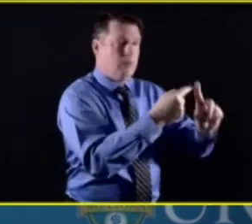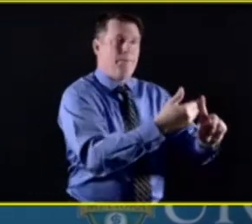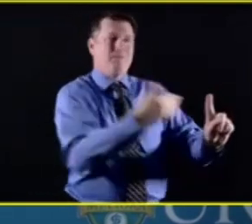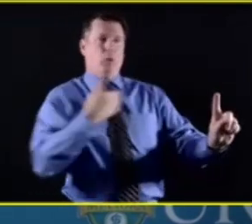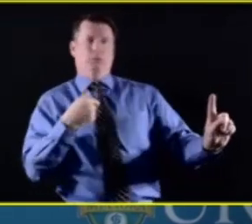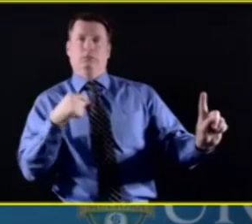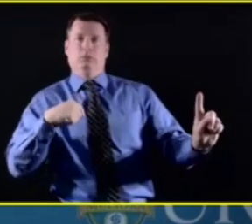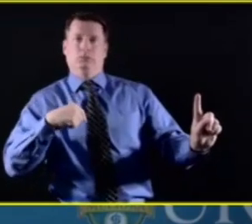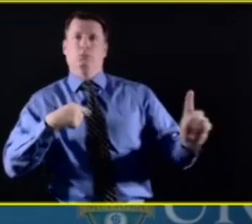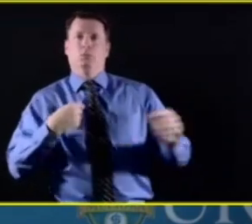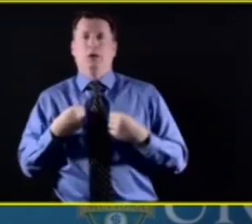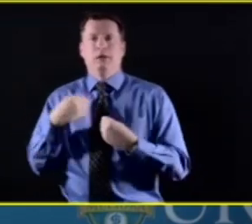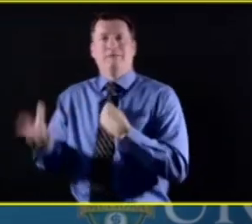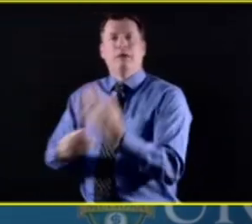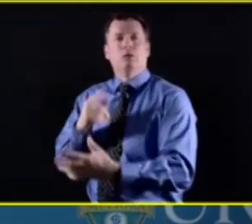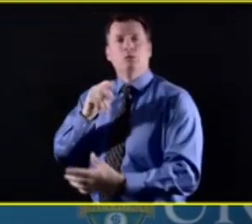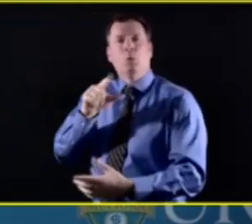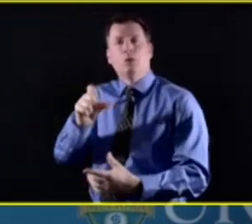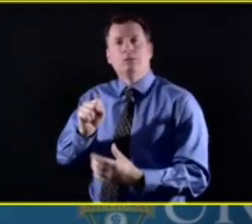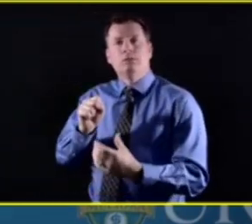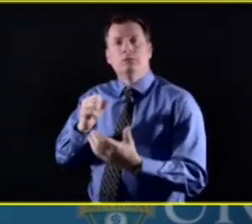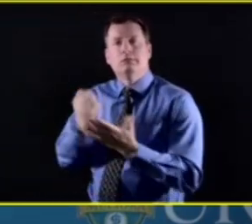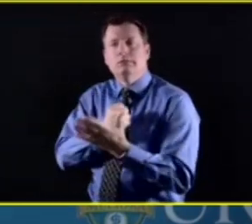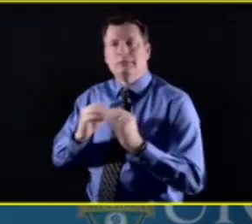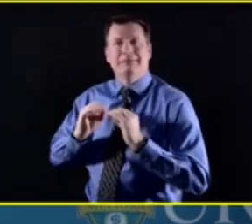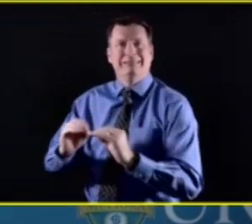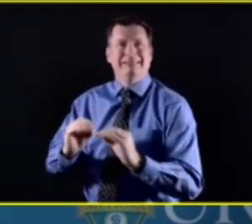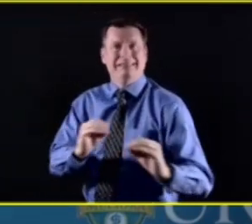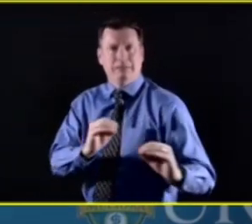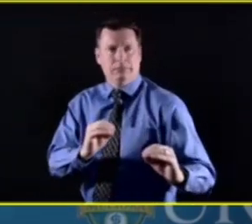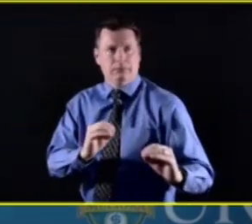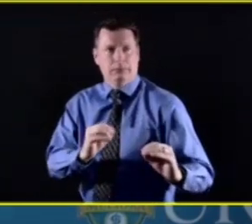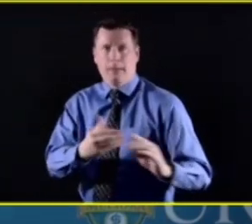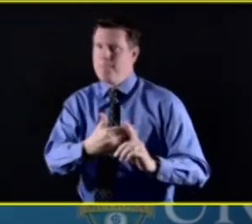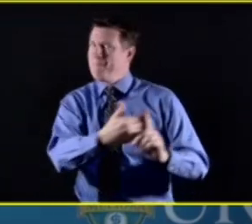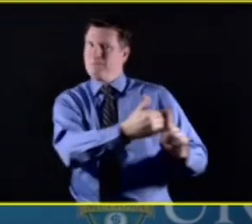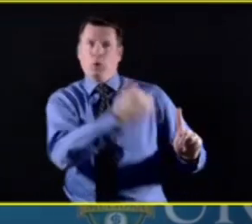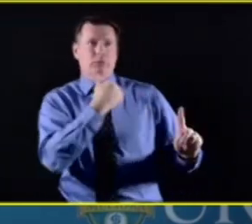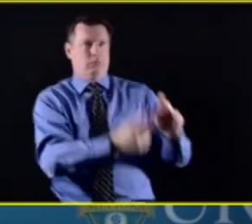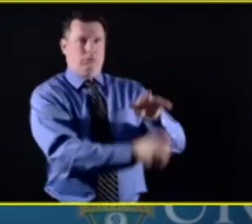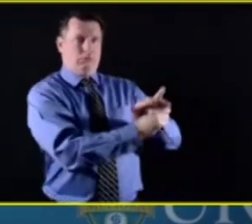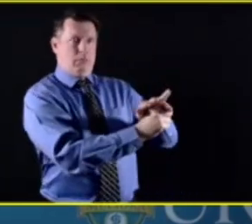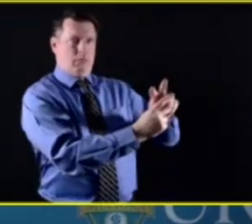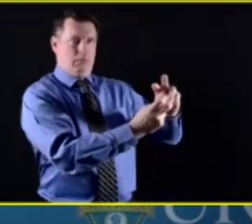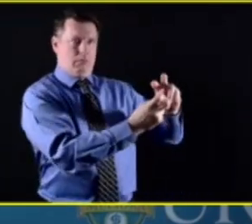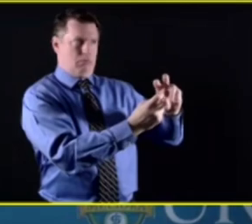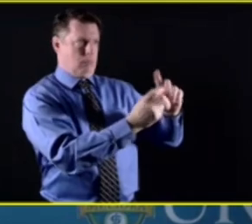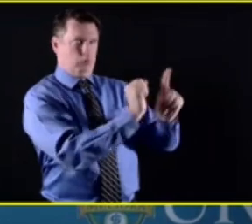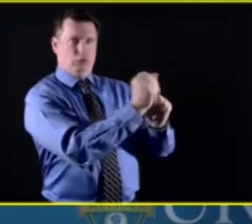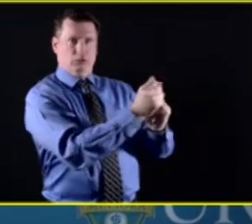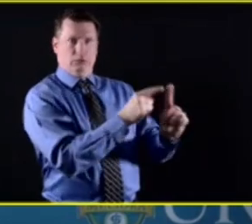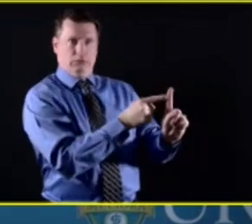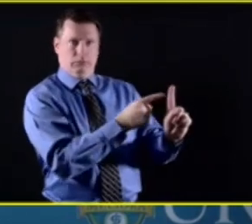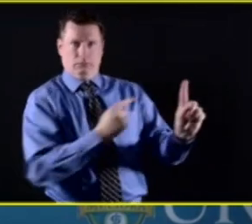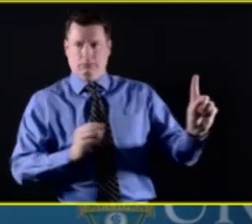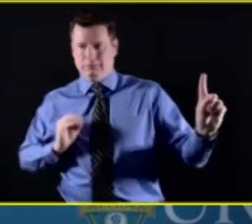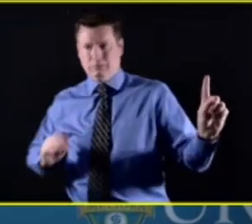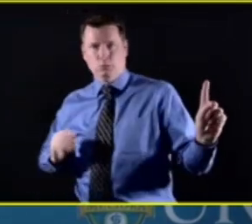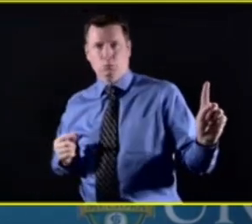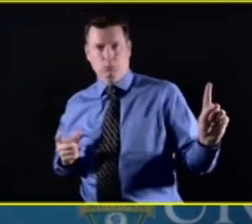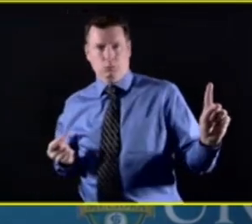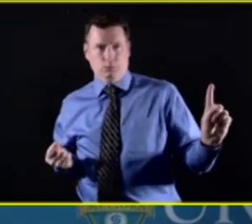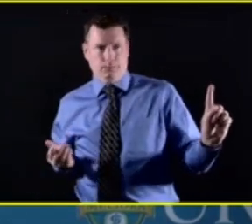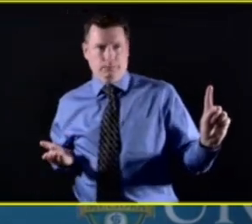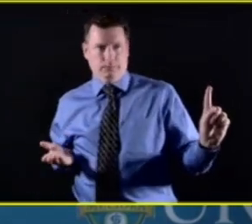the standard fashion that we've provided them, uh, is going to be a challenge and expensive in many respects.